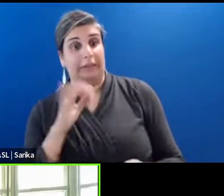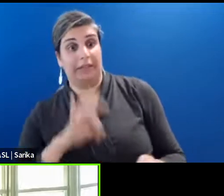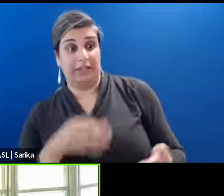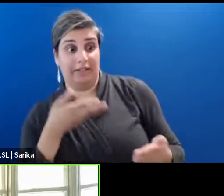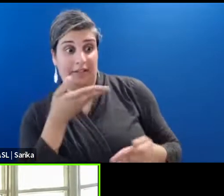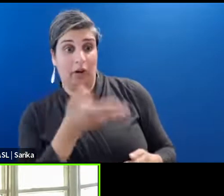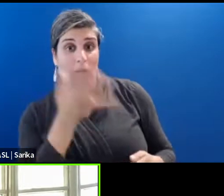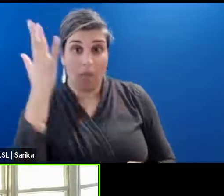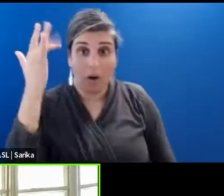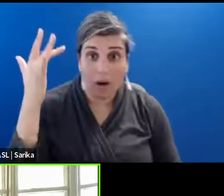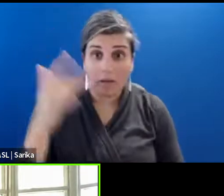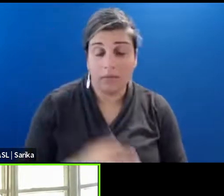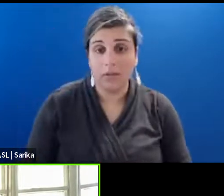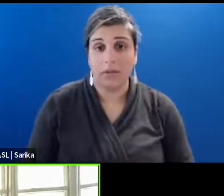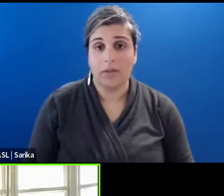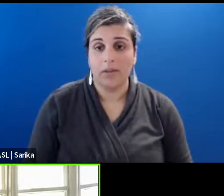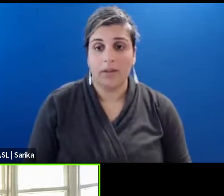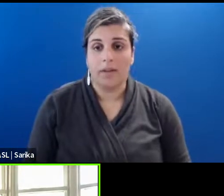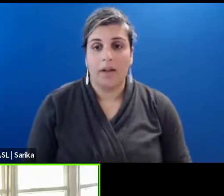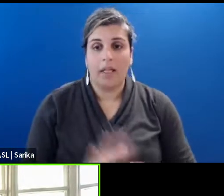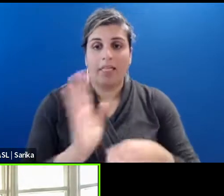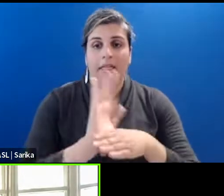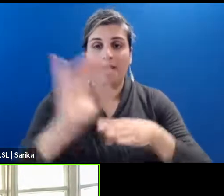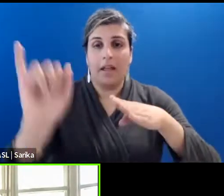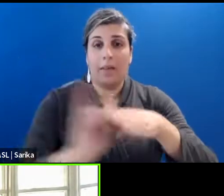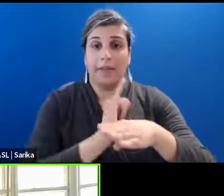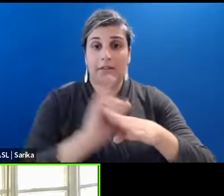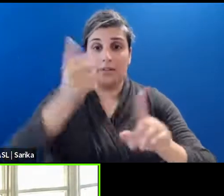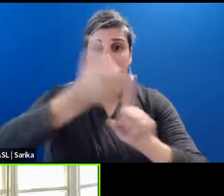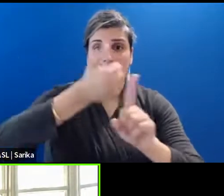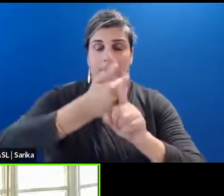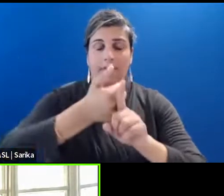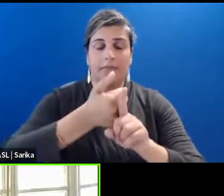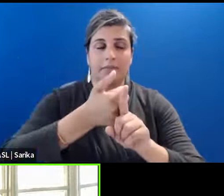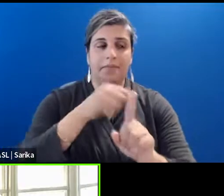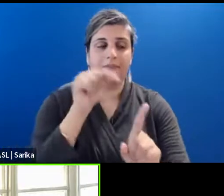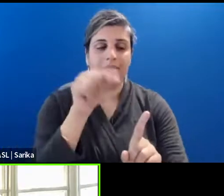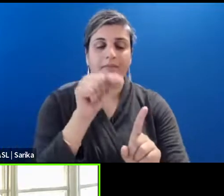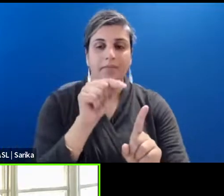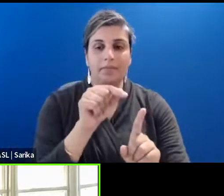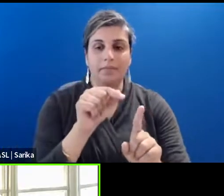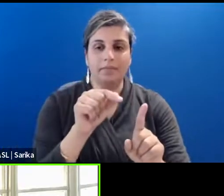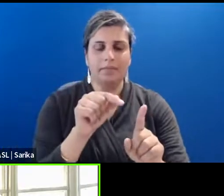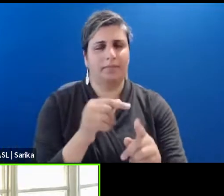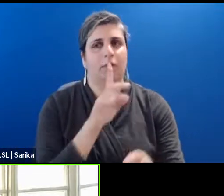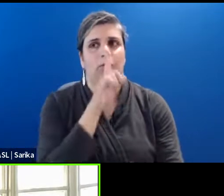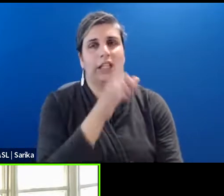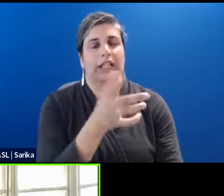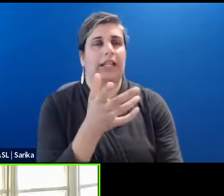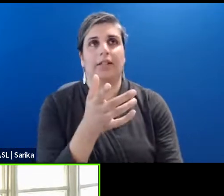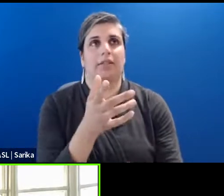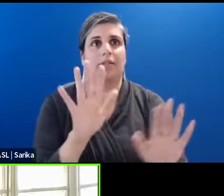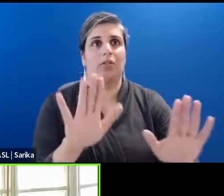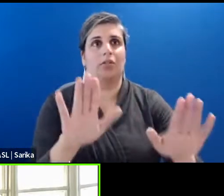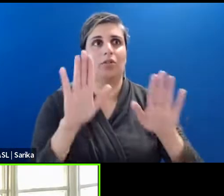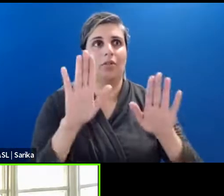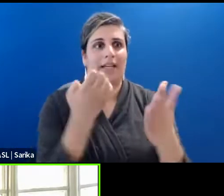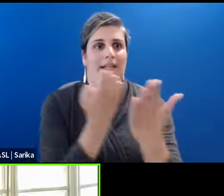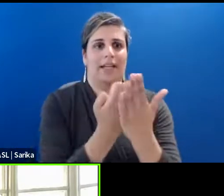because the film industry is a great economic engine.